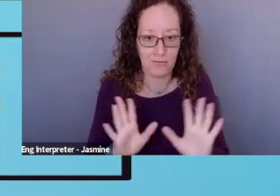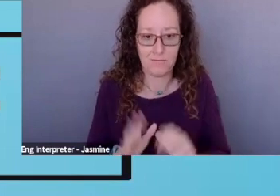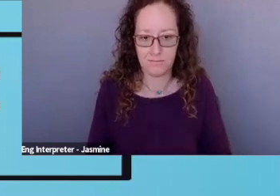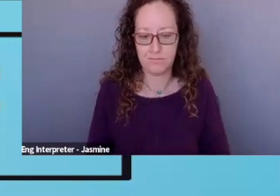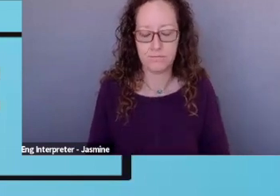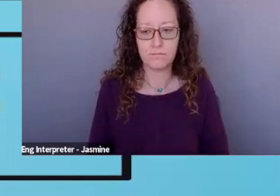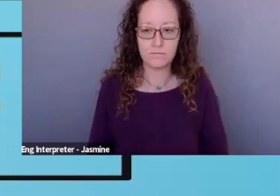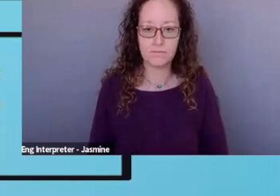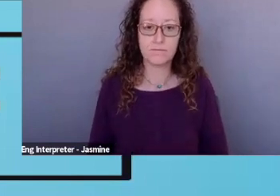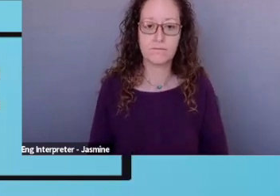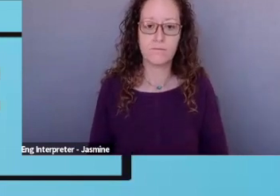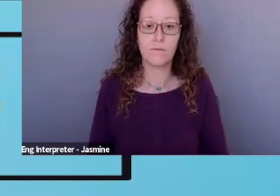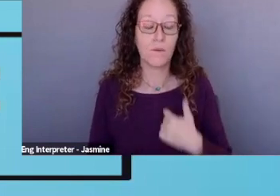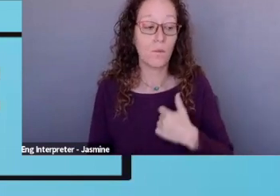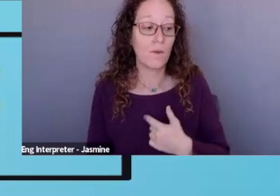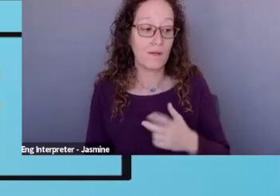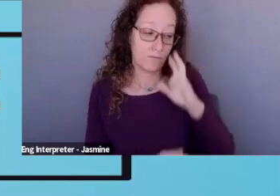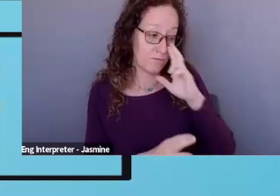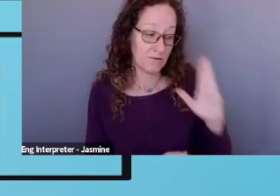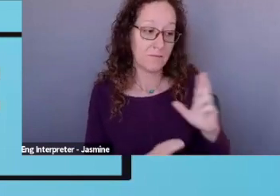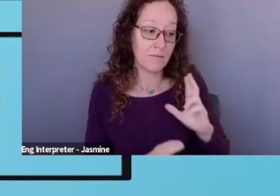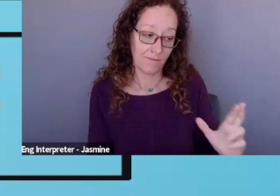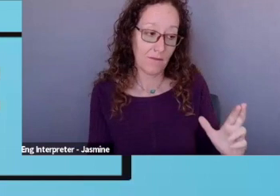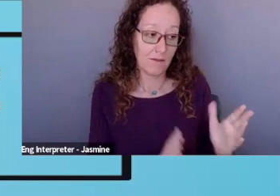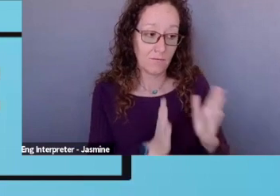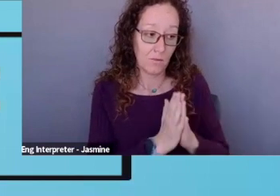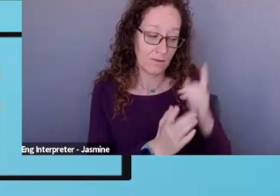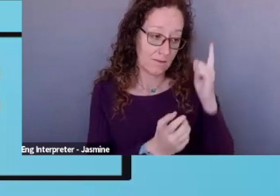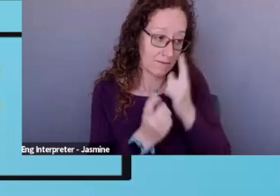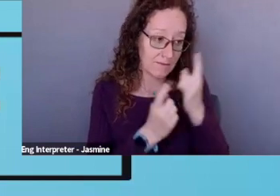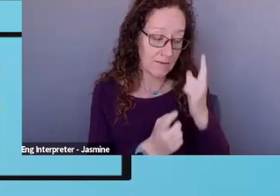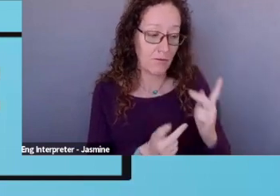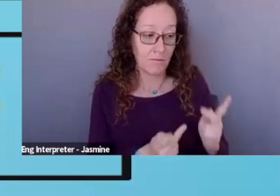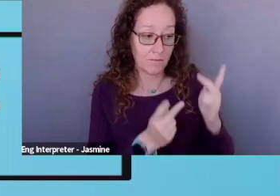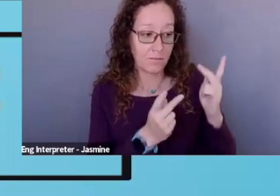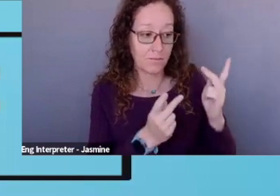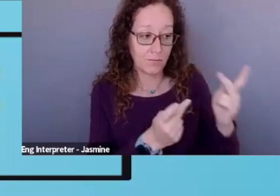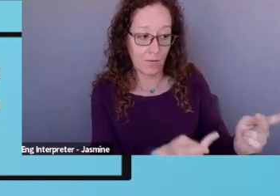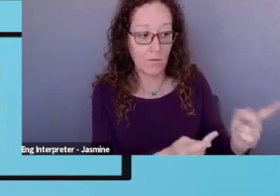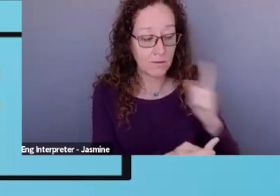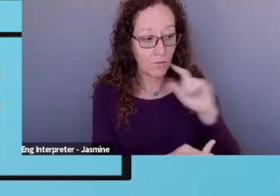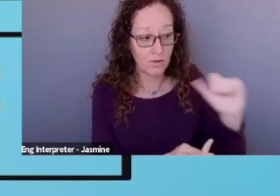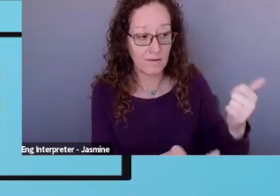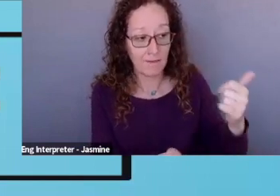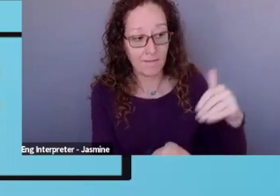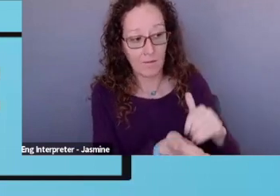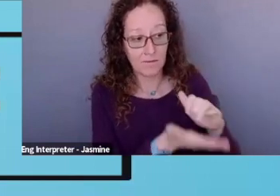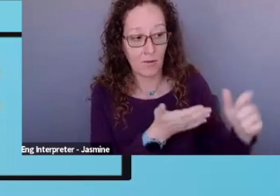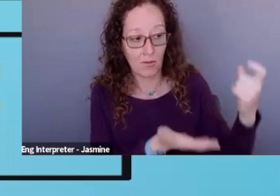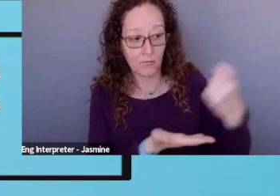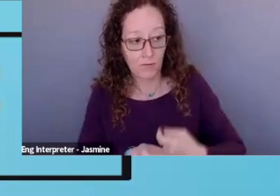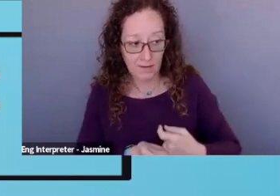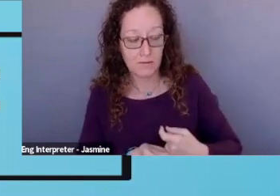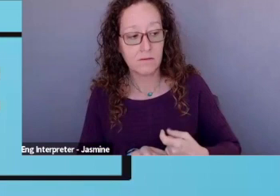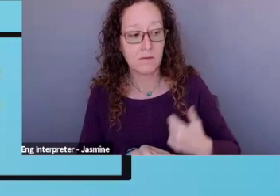we respectfully request that you consider our proposal for $10,000 grant to help support our arts and